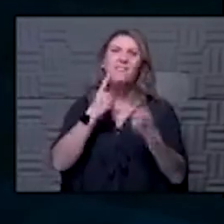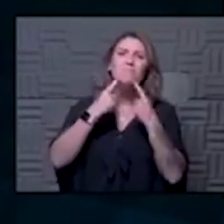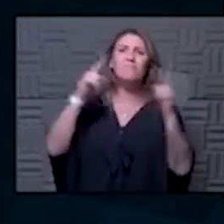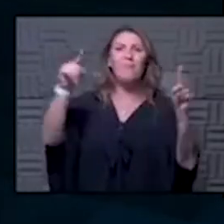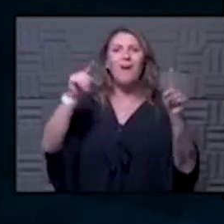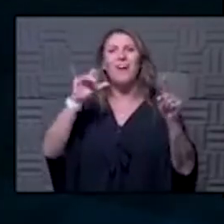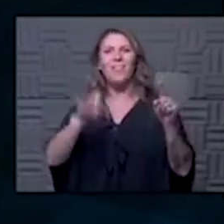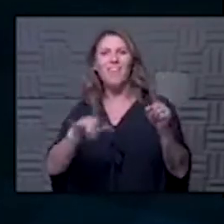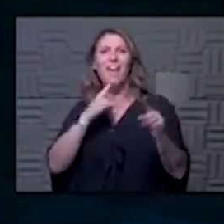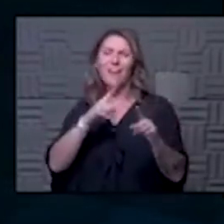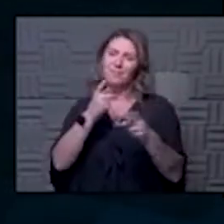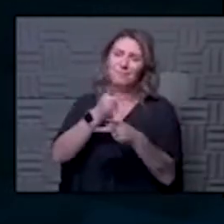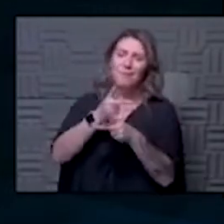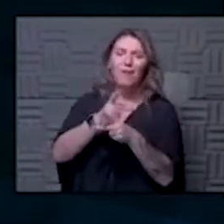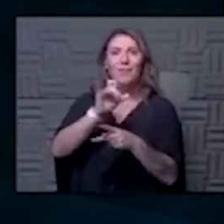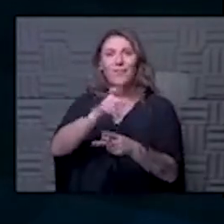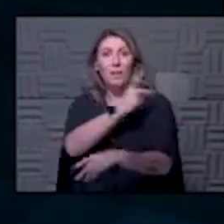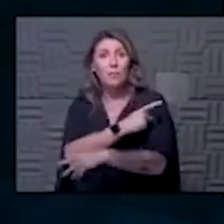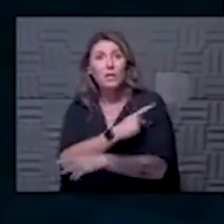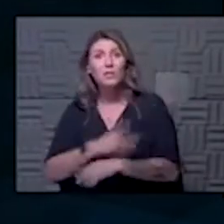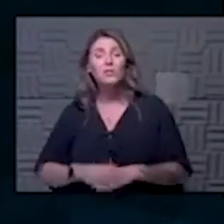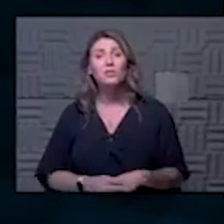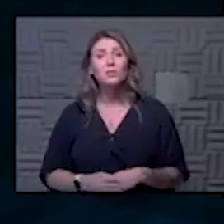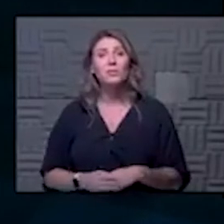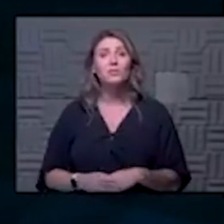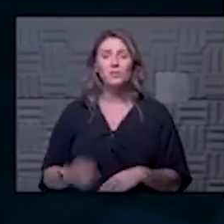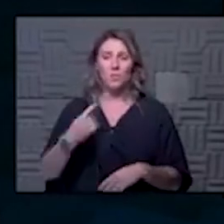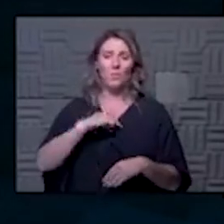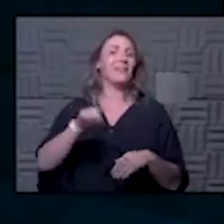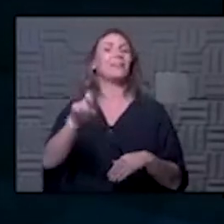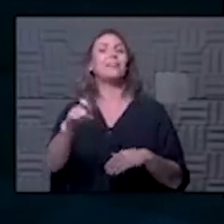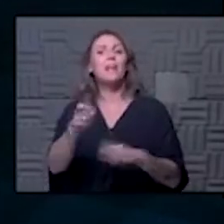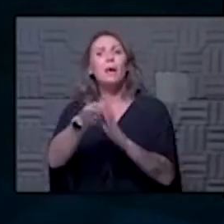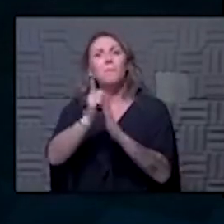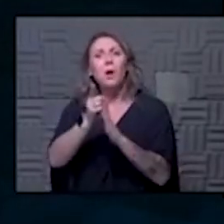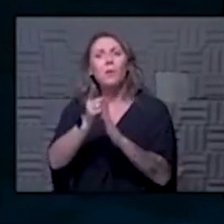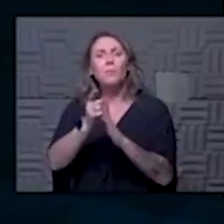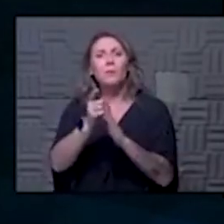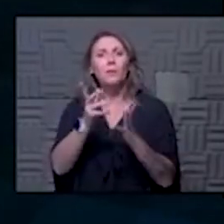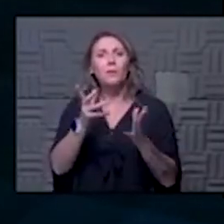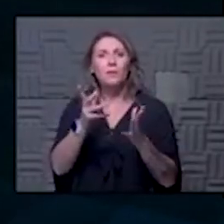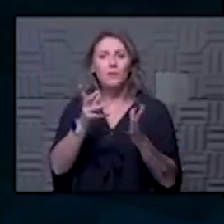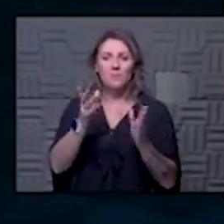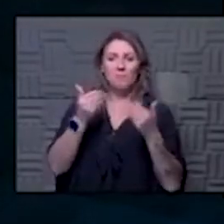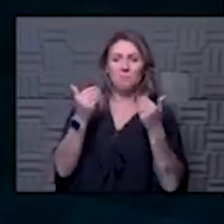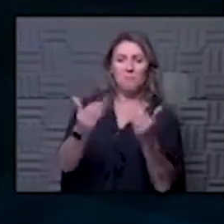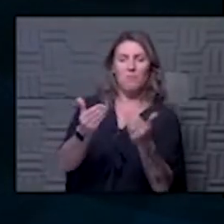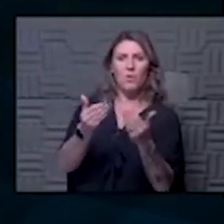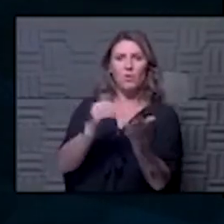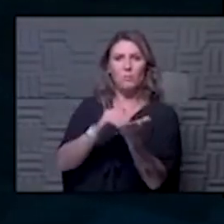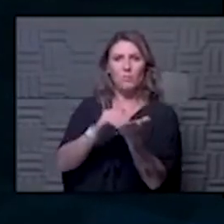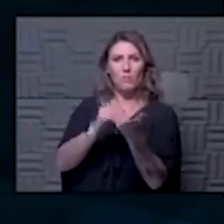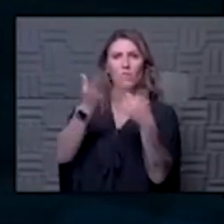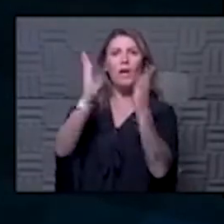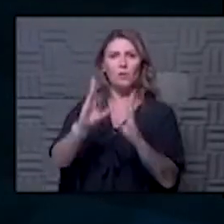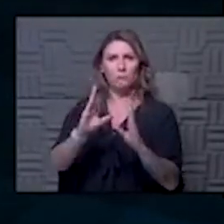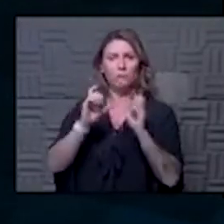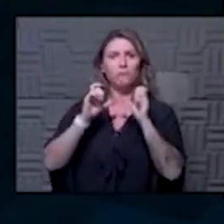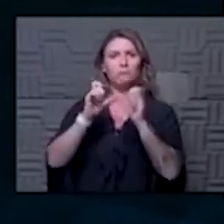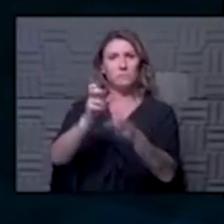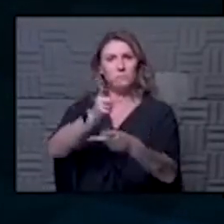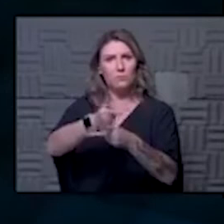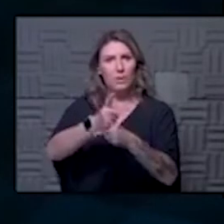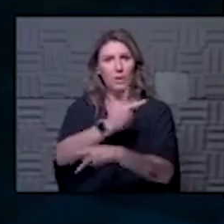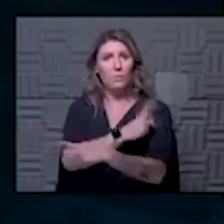I can take care of this patient so we we take some moments and we we let those providers continue to take care of those patients if